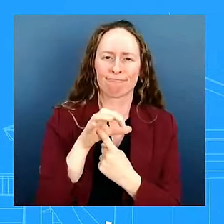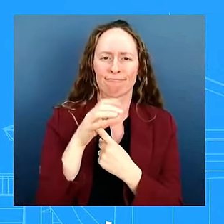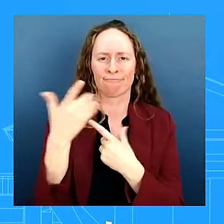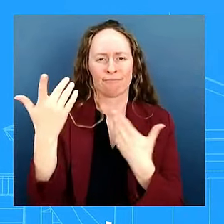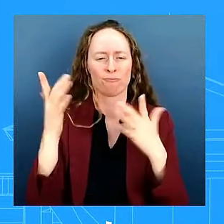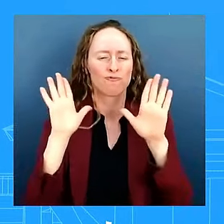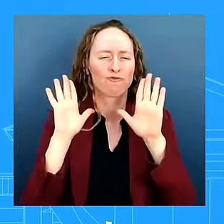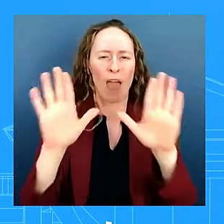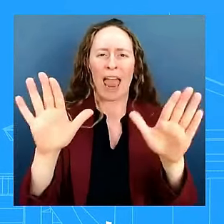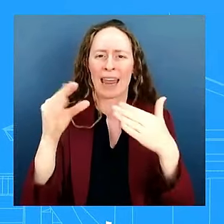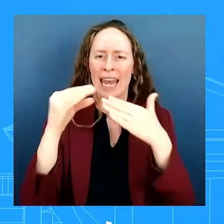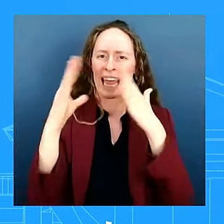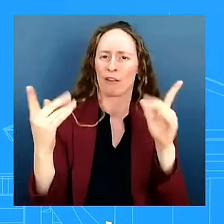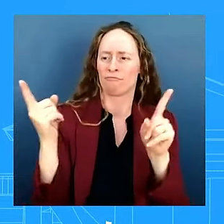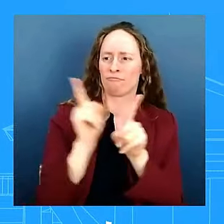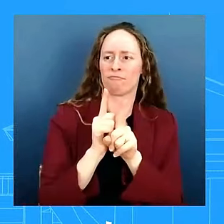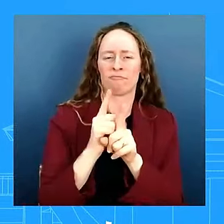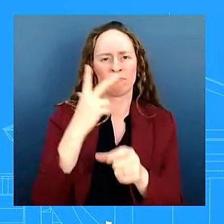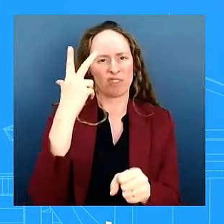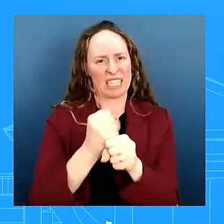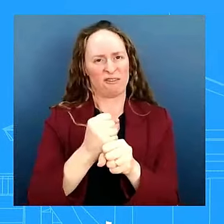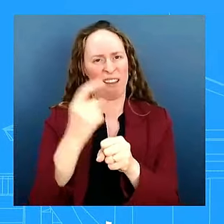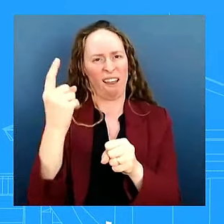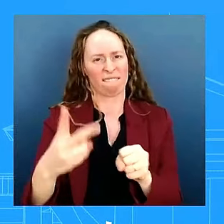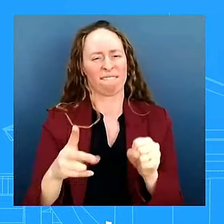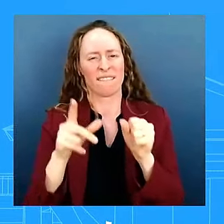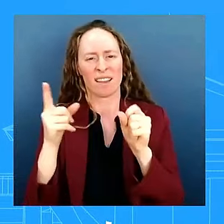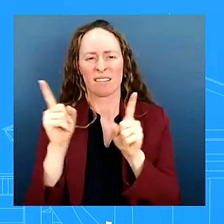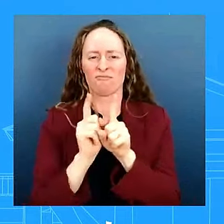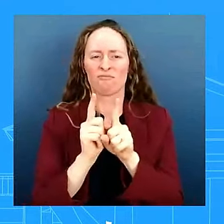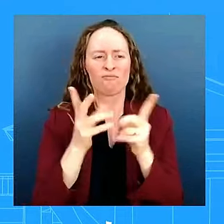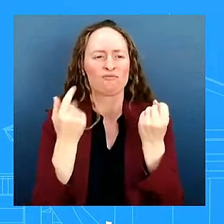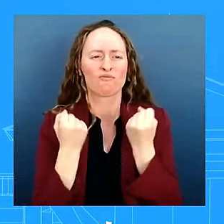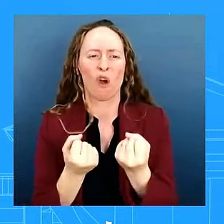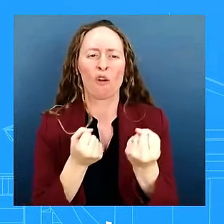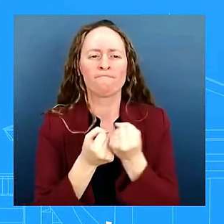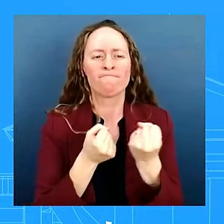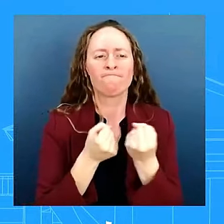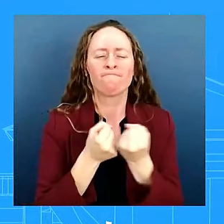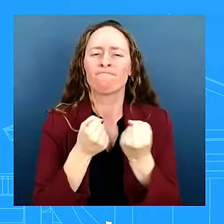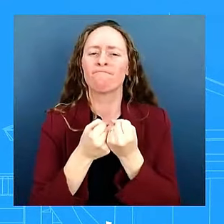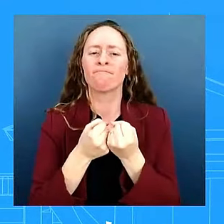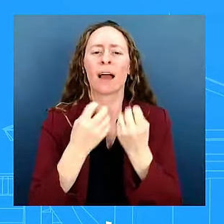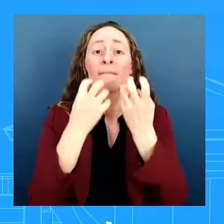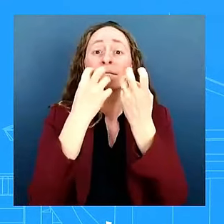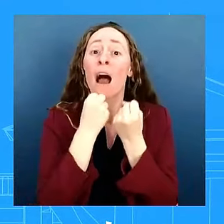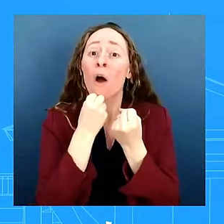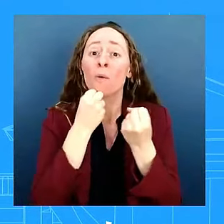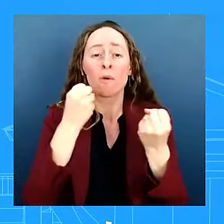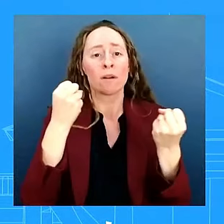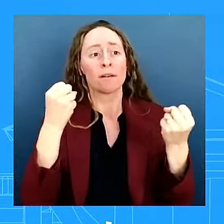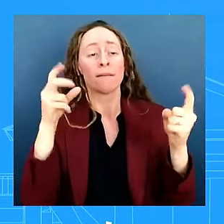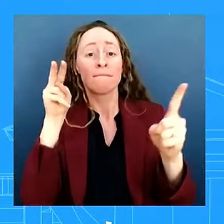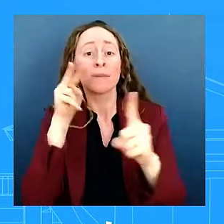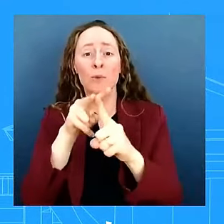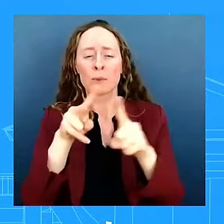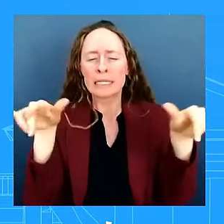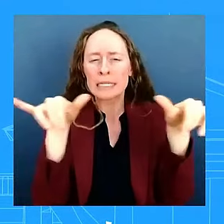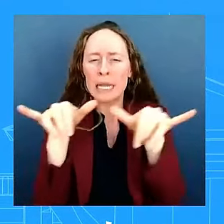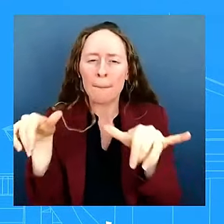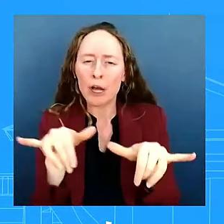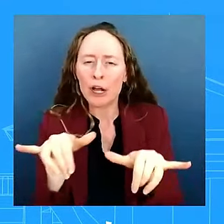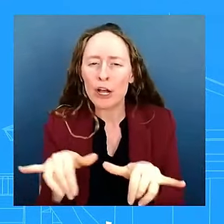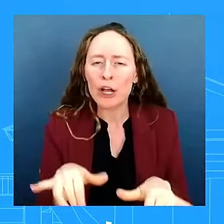a powerful case for shared values uh that they have and shared policy goals that they have uh standing up for our rights against dangerous